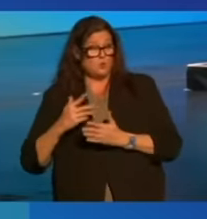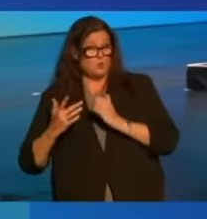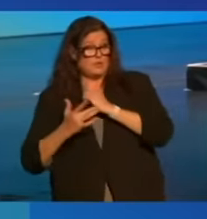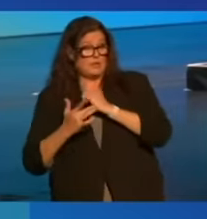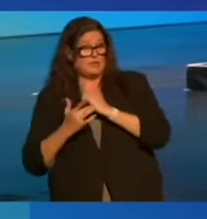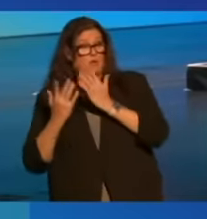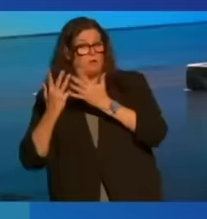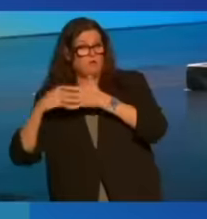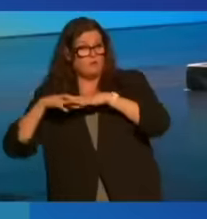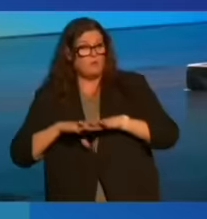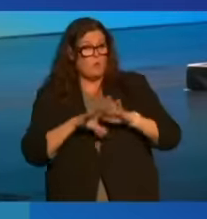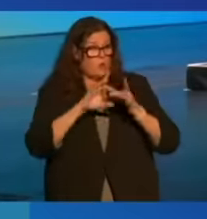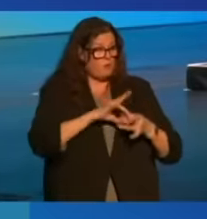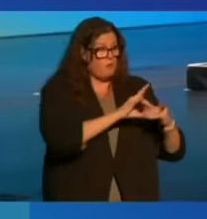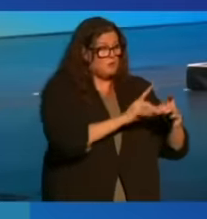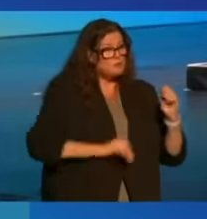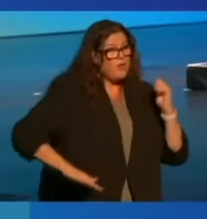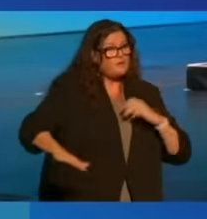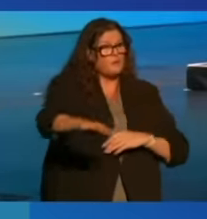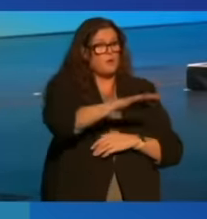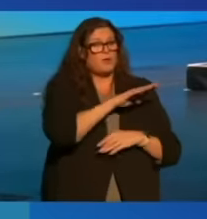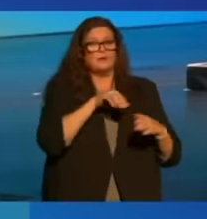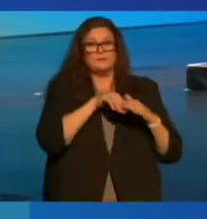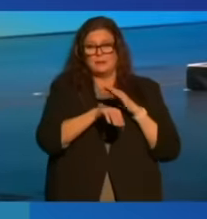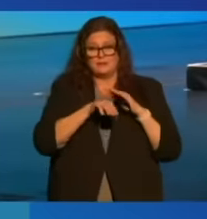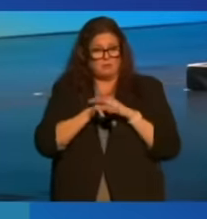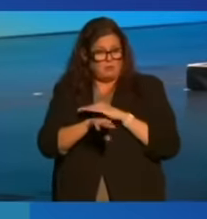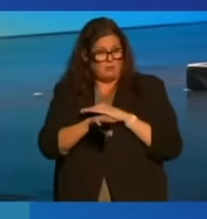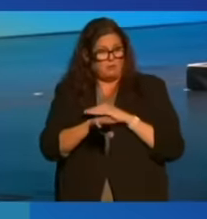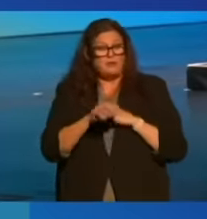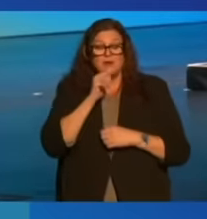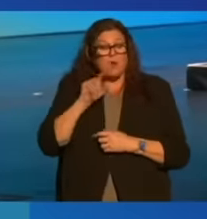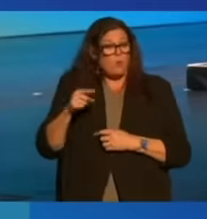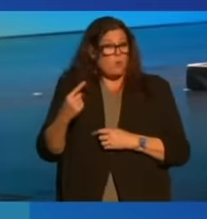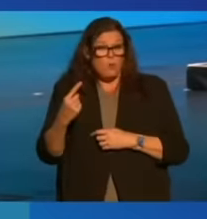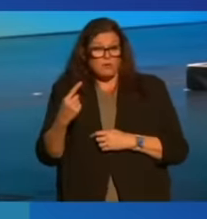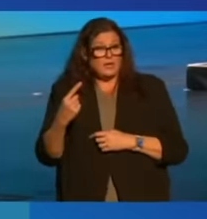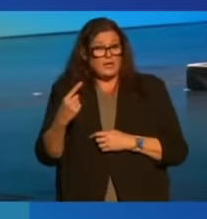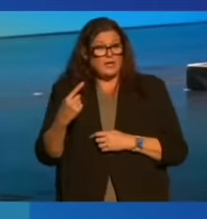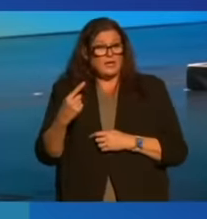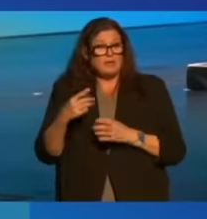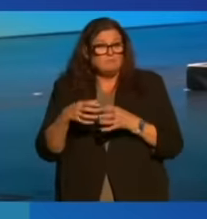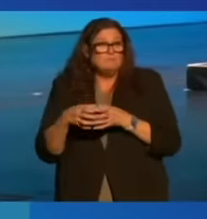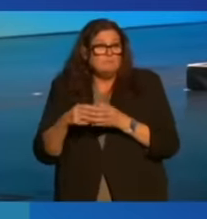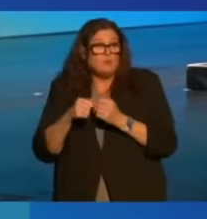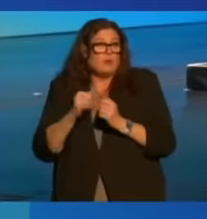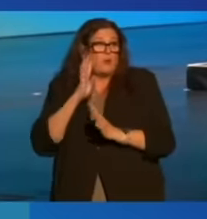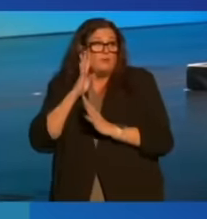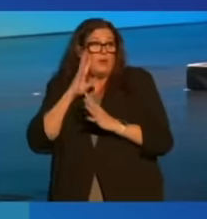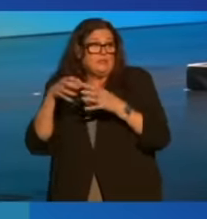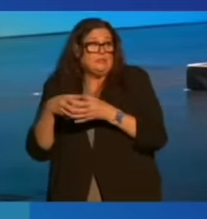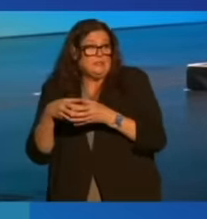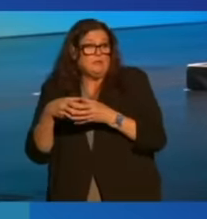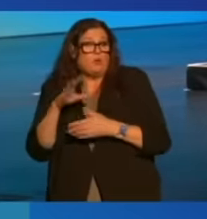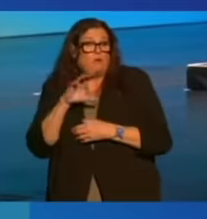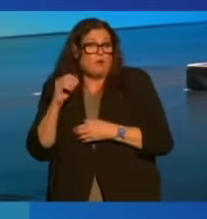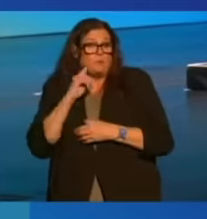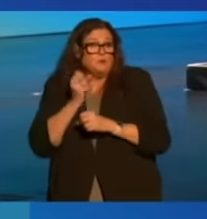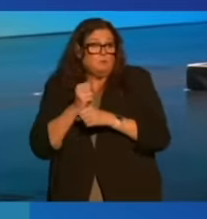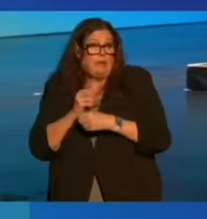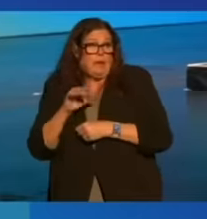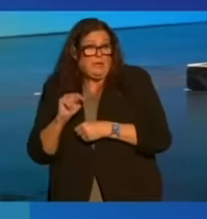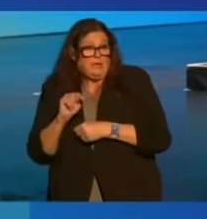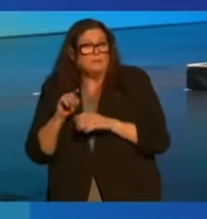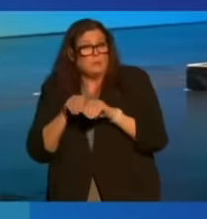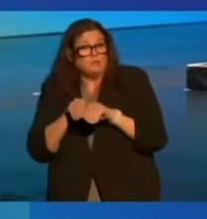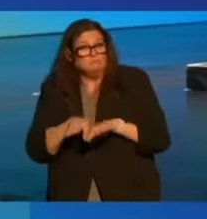flow to everyone. And that they're accessible not just in the places where they're invented or the companies that make them,